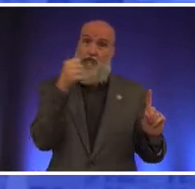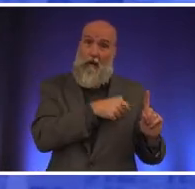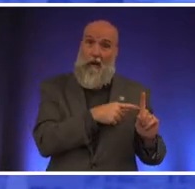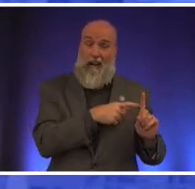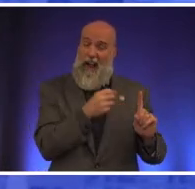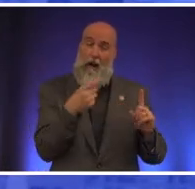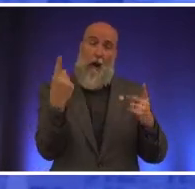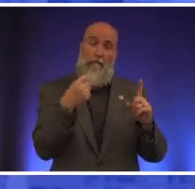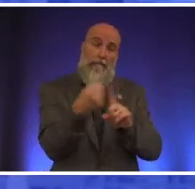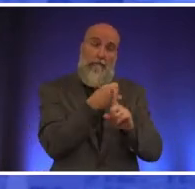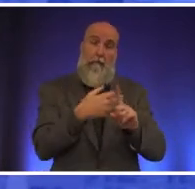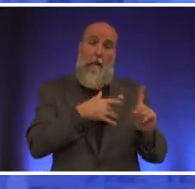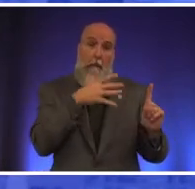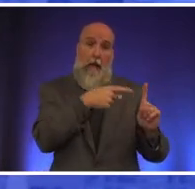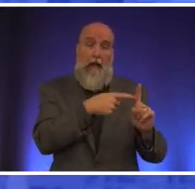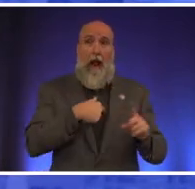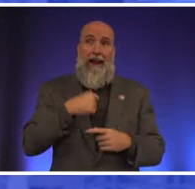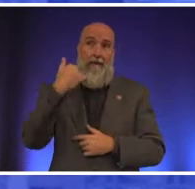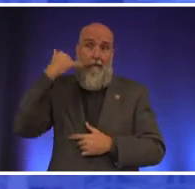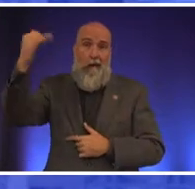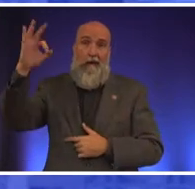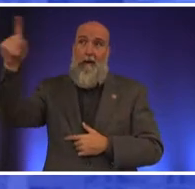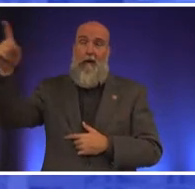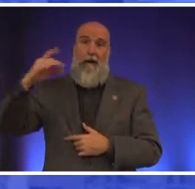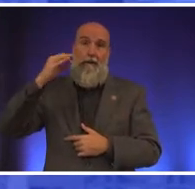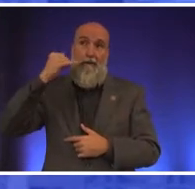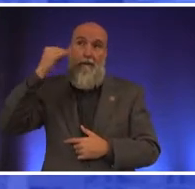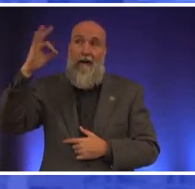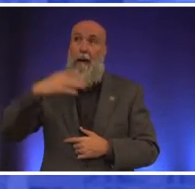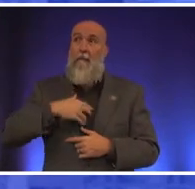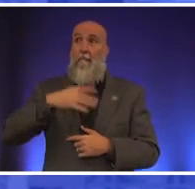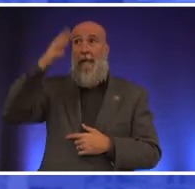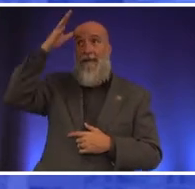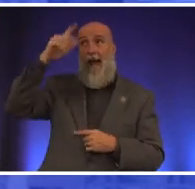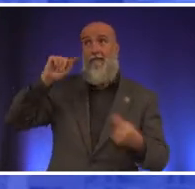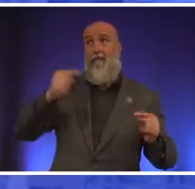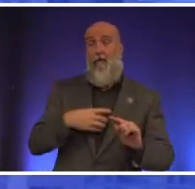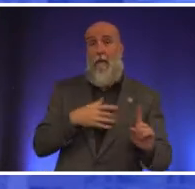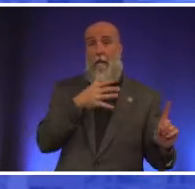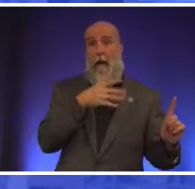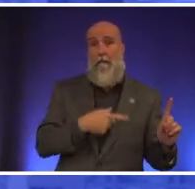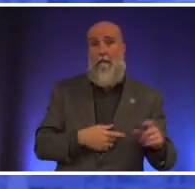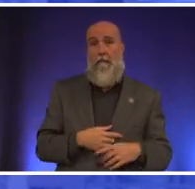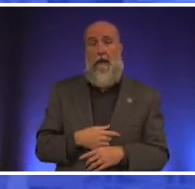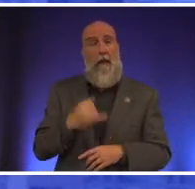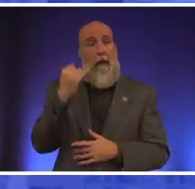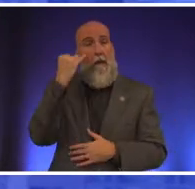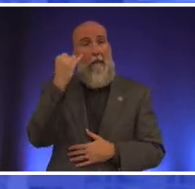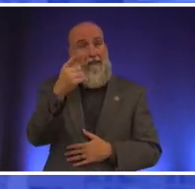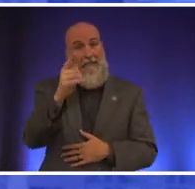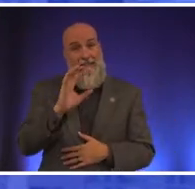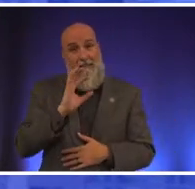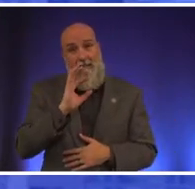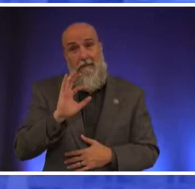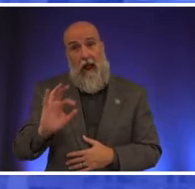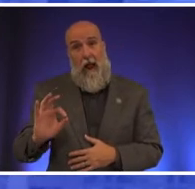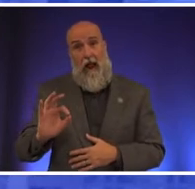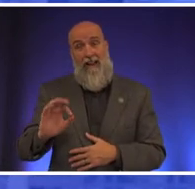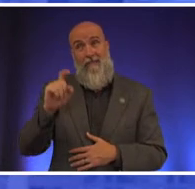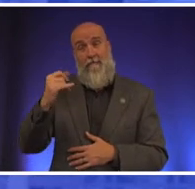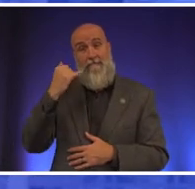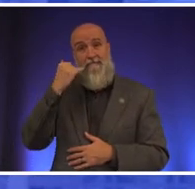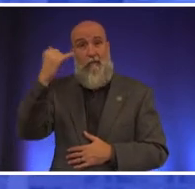i had to call 9-1-1 and say there my dad is hurting my mom imagine being a nine-year-old kid and having to do that